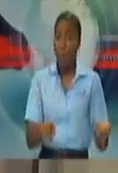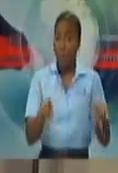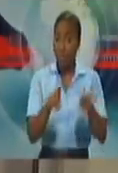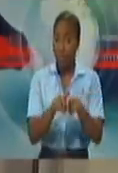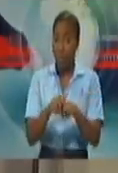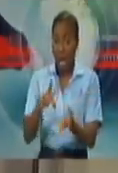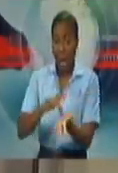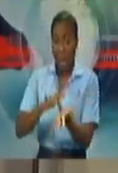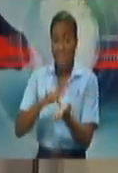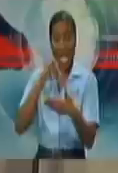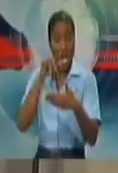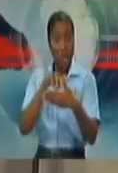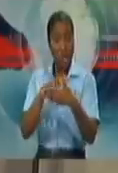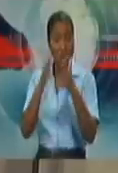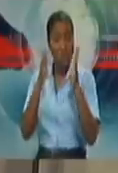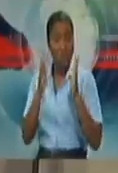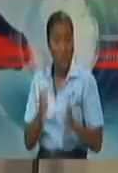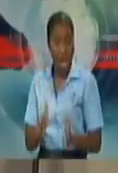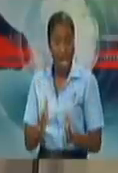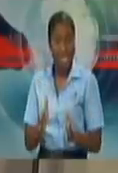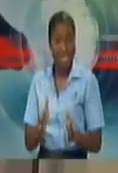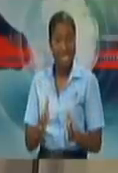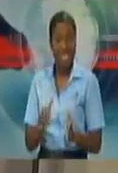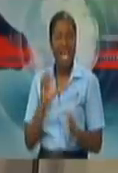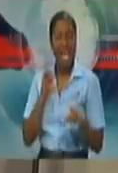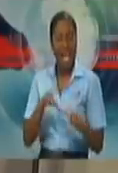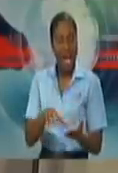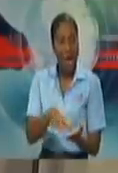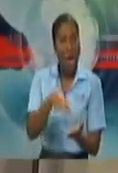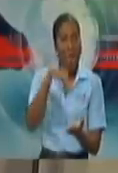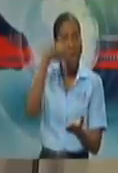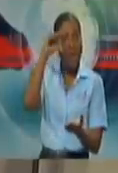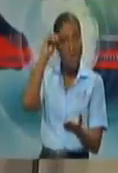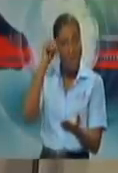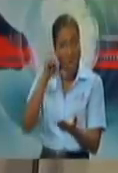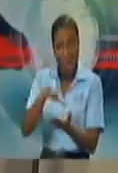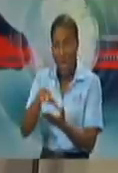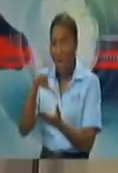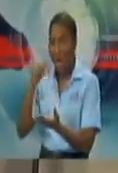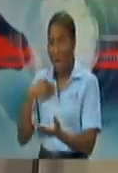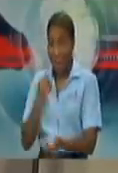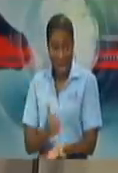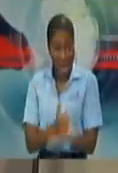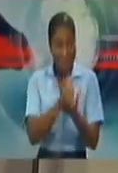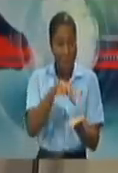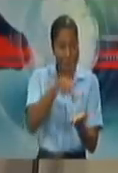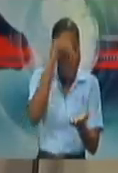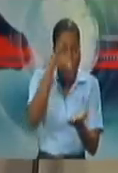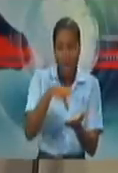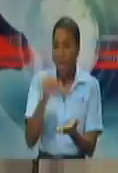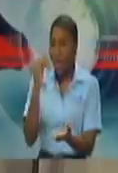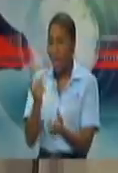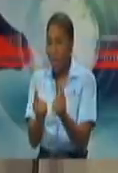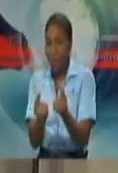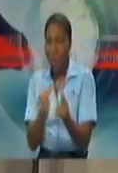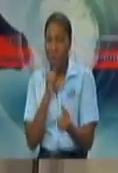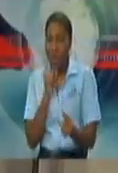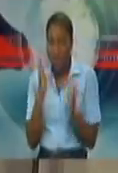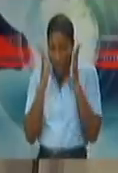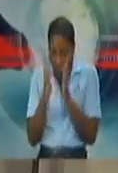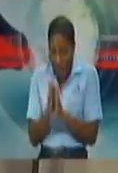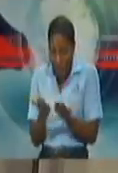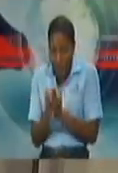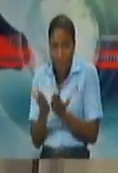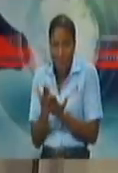students an insight into public health from the ground up, not just on a theoretical basis. So we are